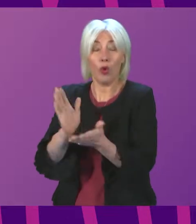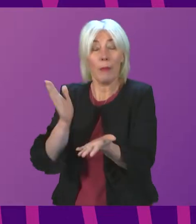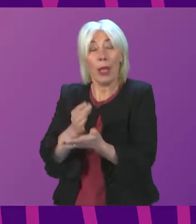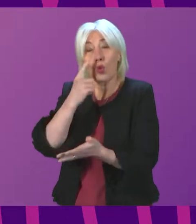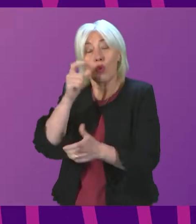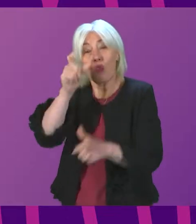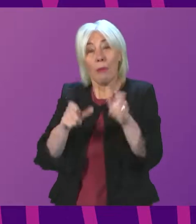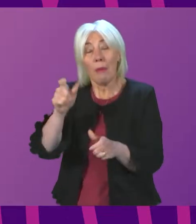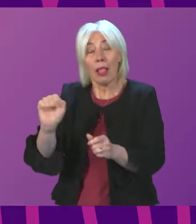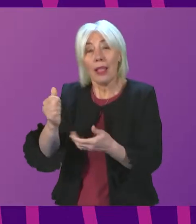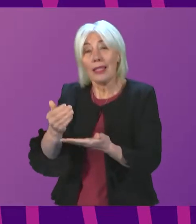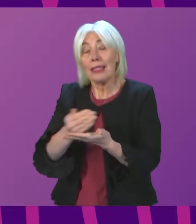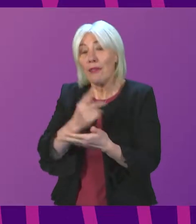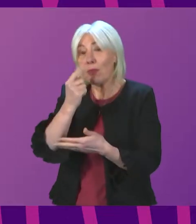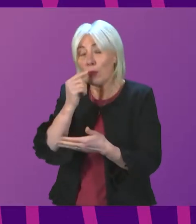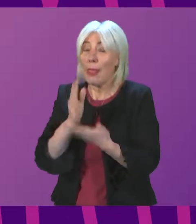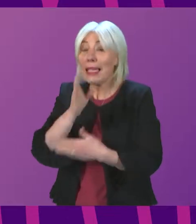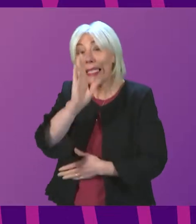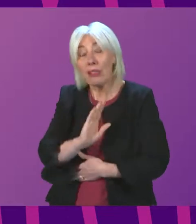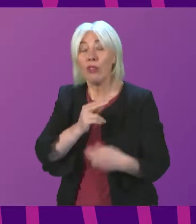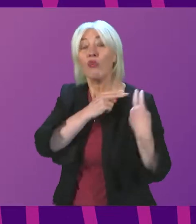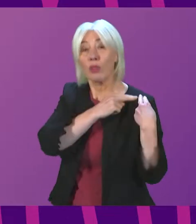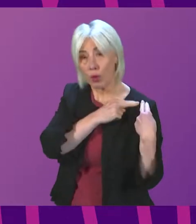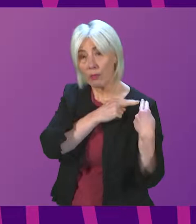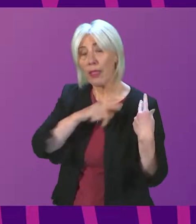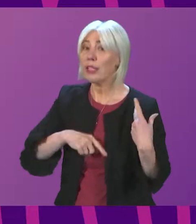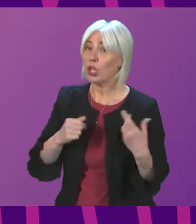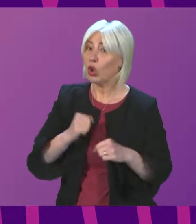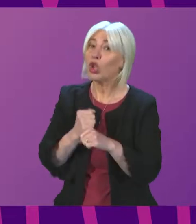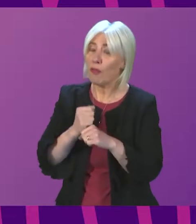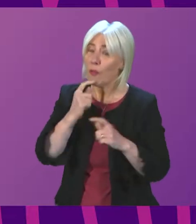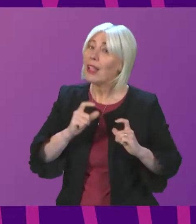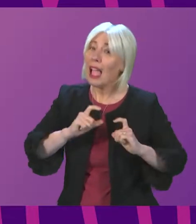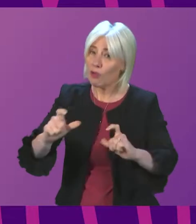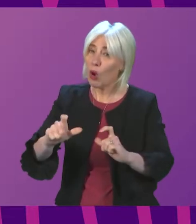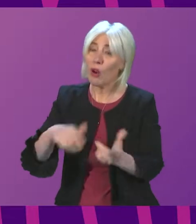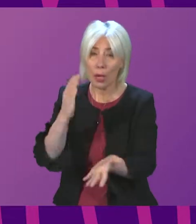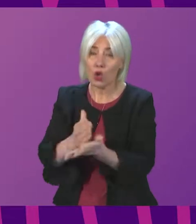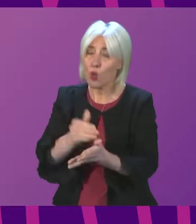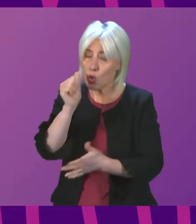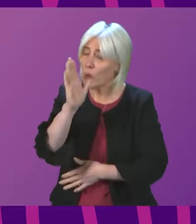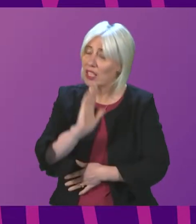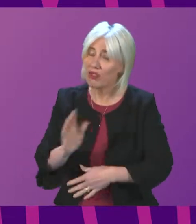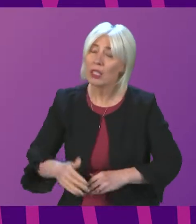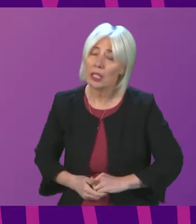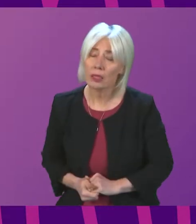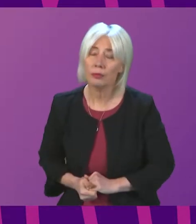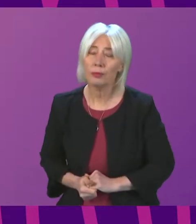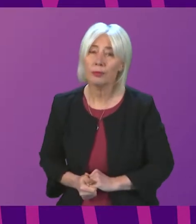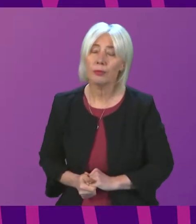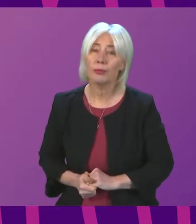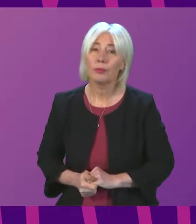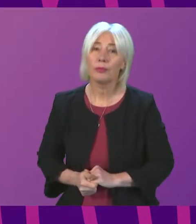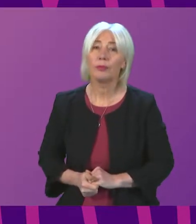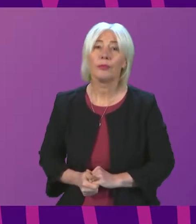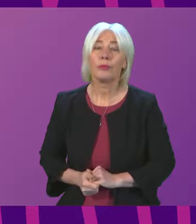as safe as possible. These are serious responsibilities that the government will continue to take extremely seriously. Evelyn Tweed to be followed